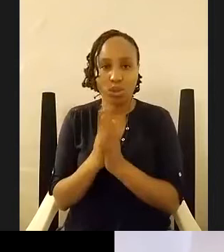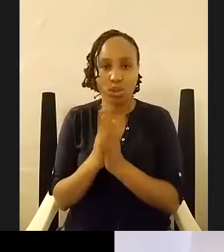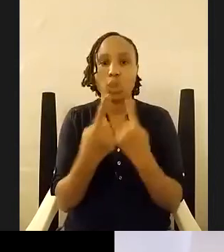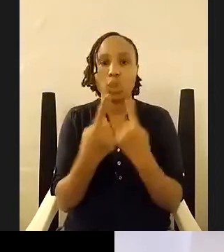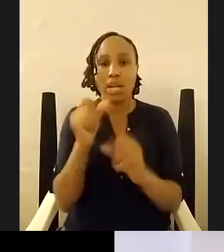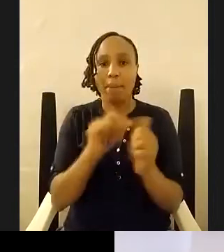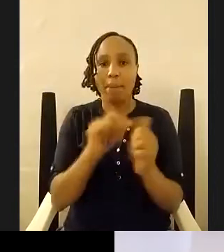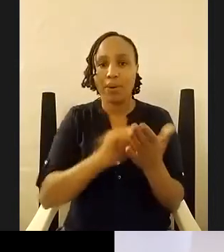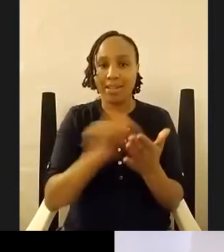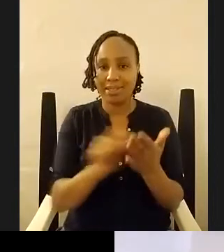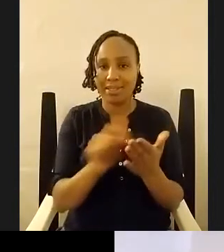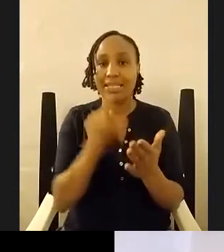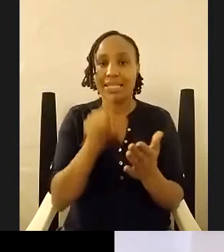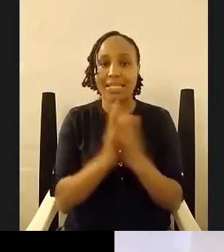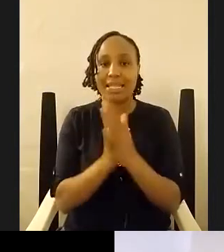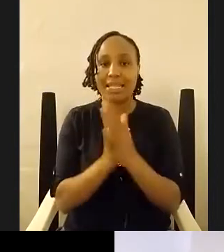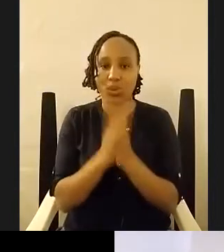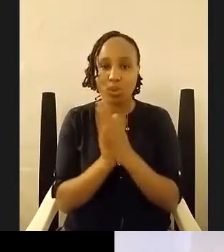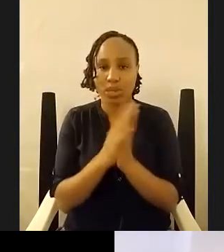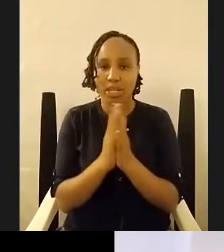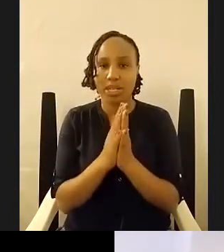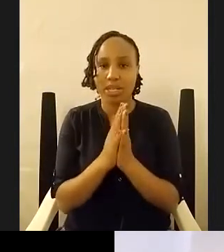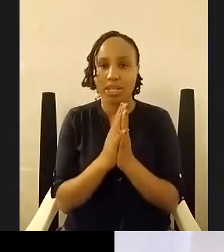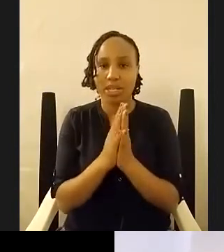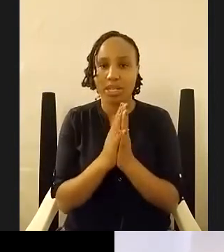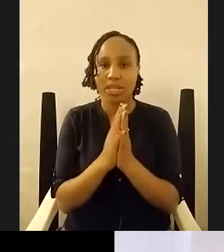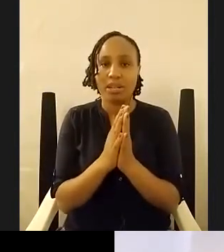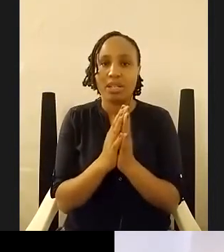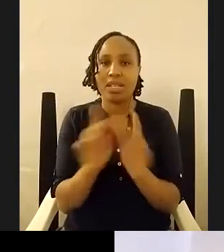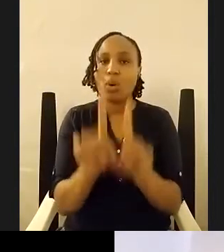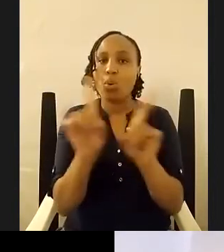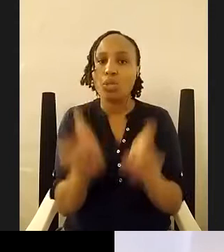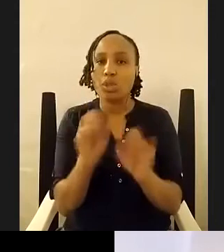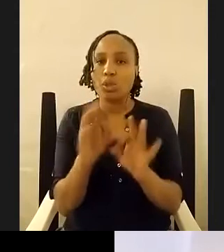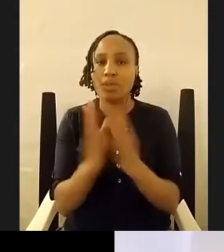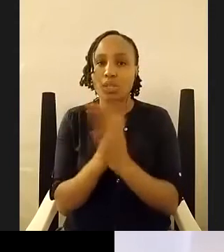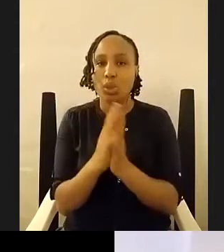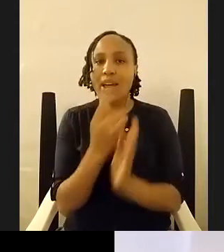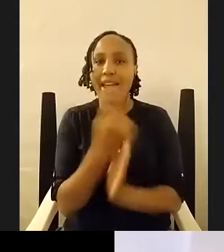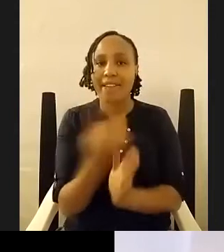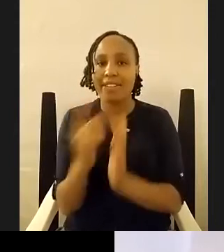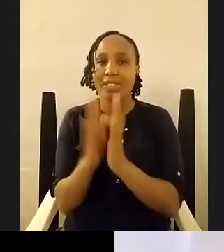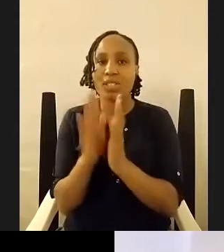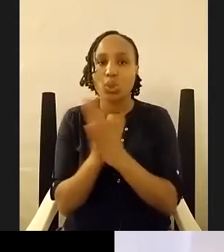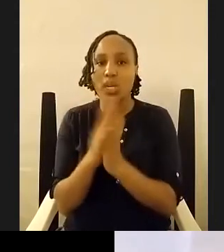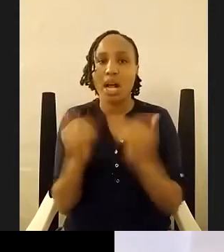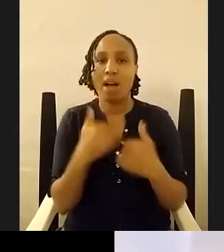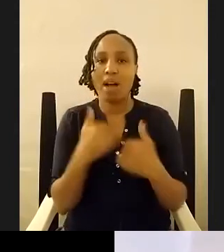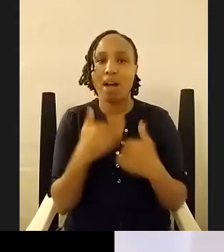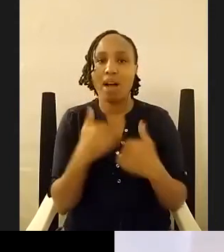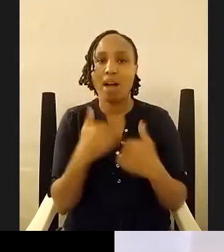um the questions of the story you know as you know every story has its questions that it's to answer and